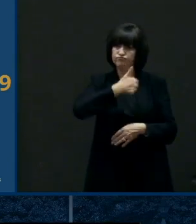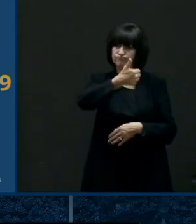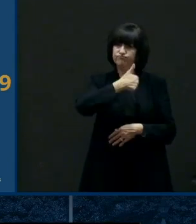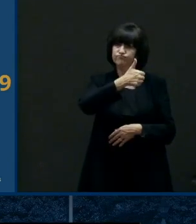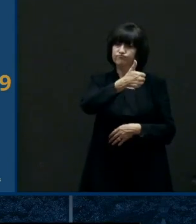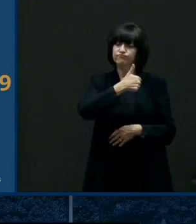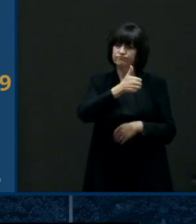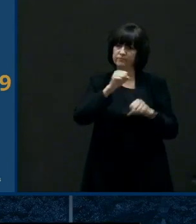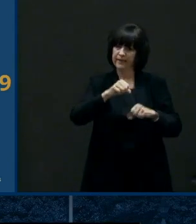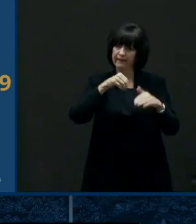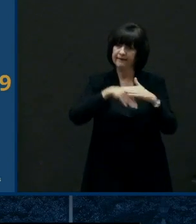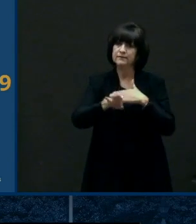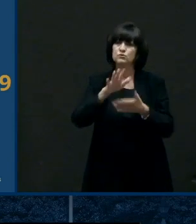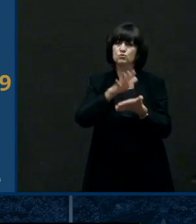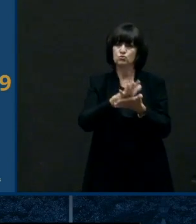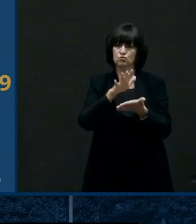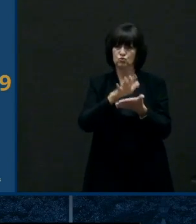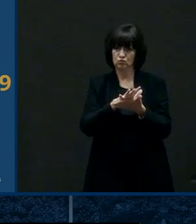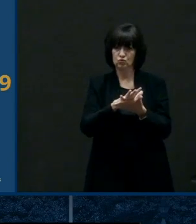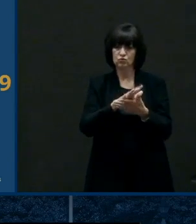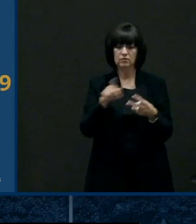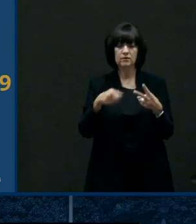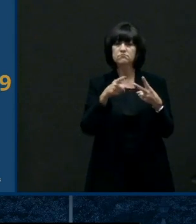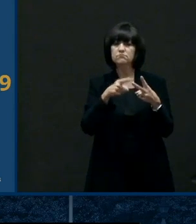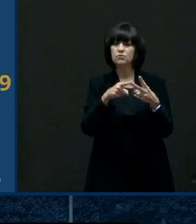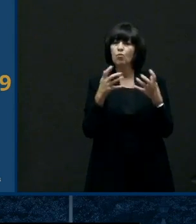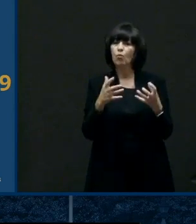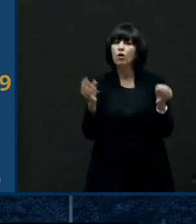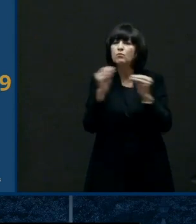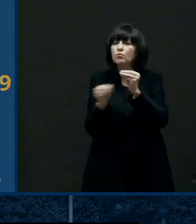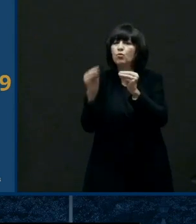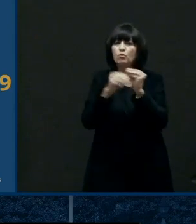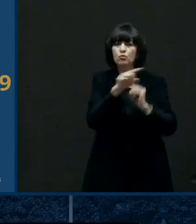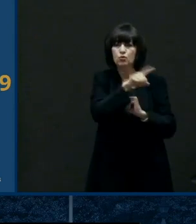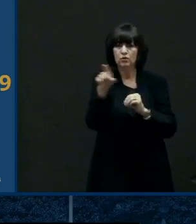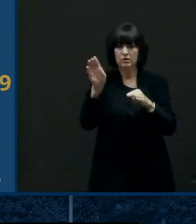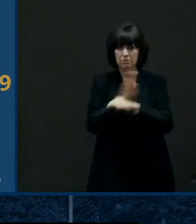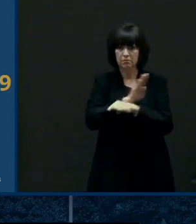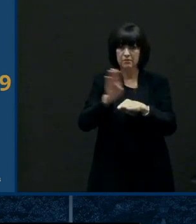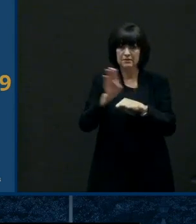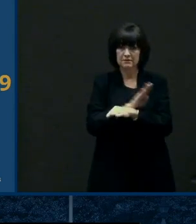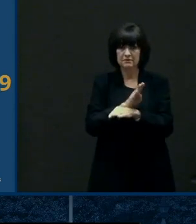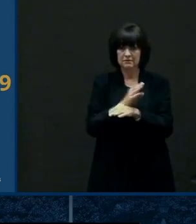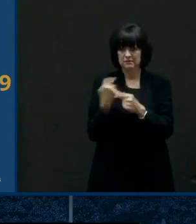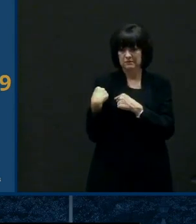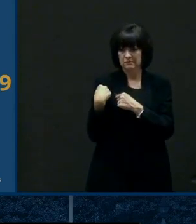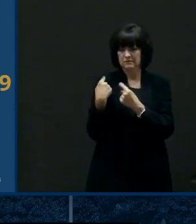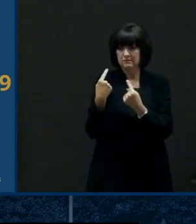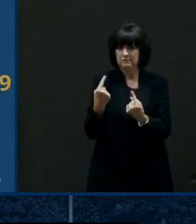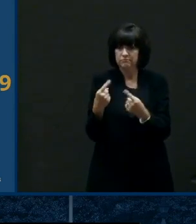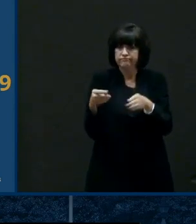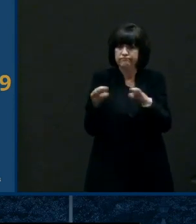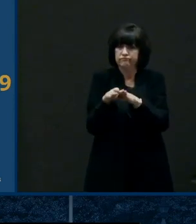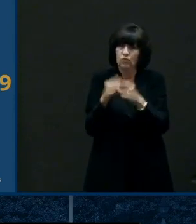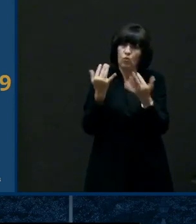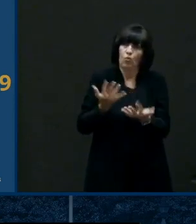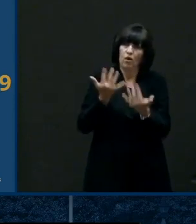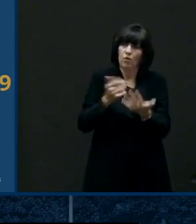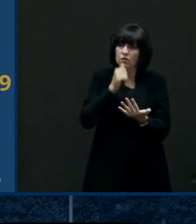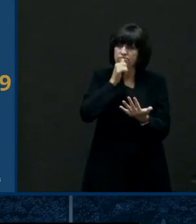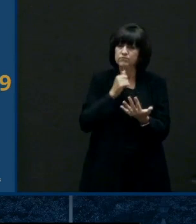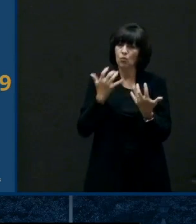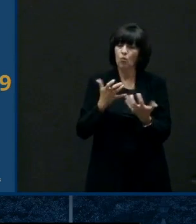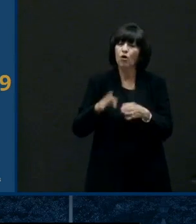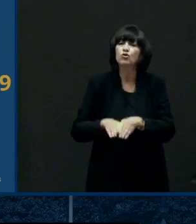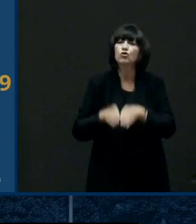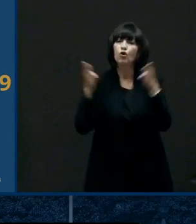as many businesses uh reopened and and doing business uh in a semi-normal situation certainly